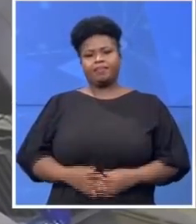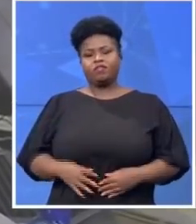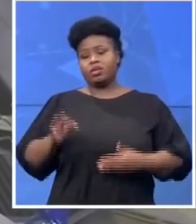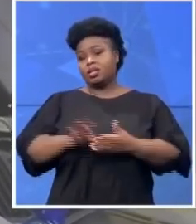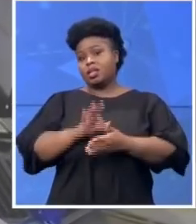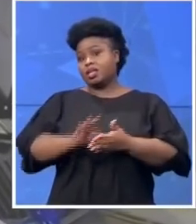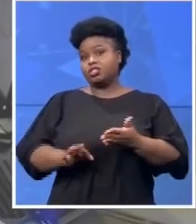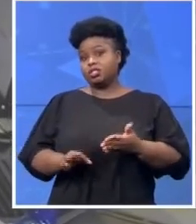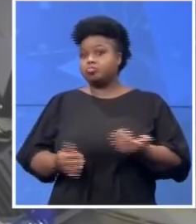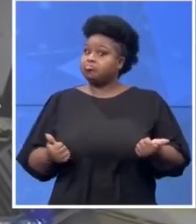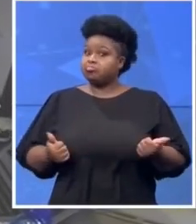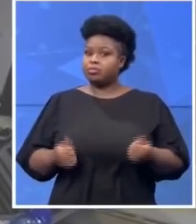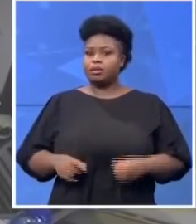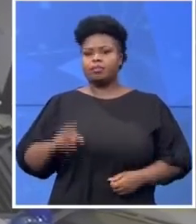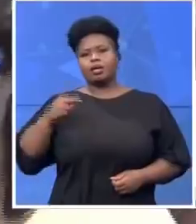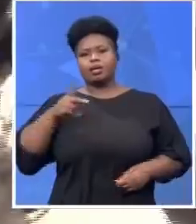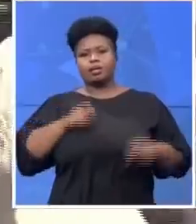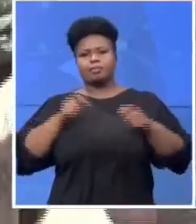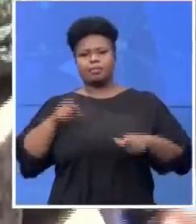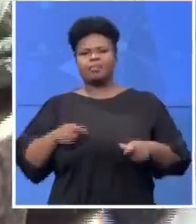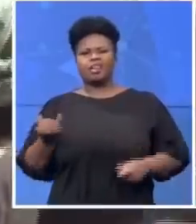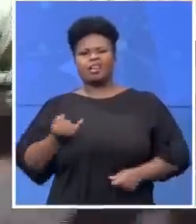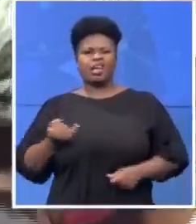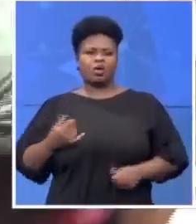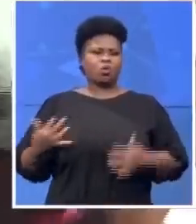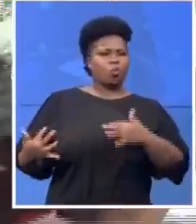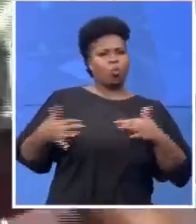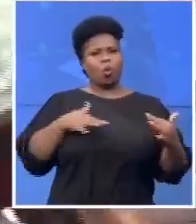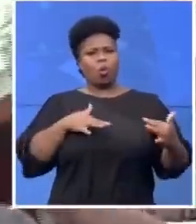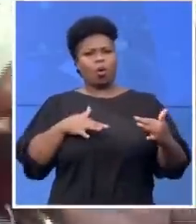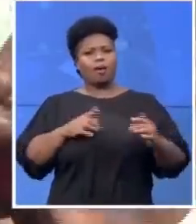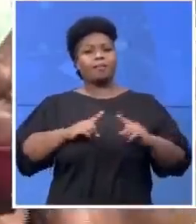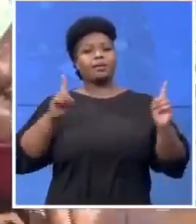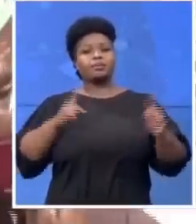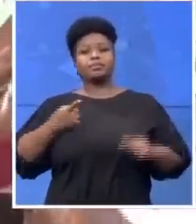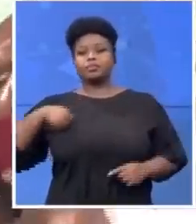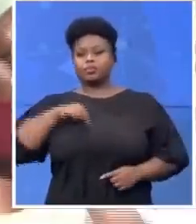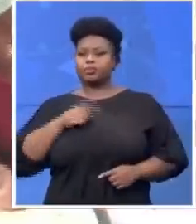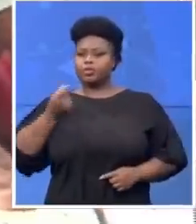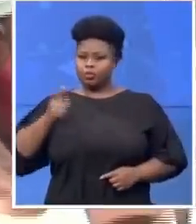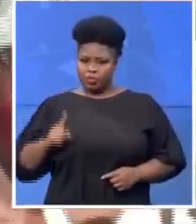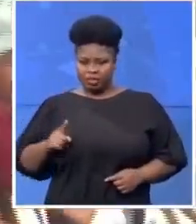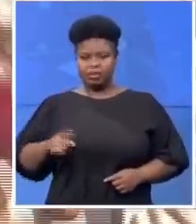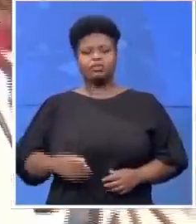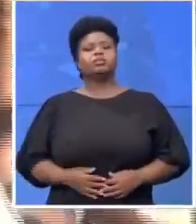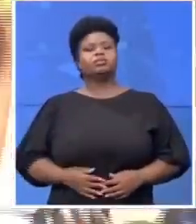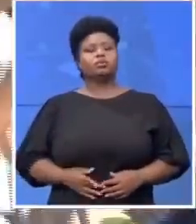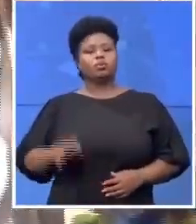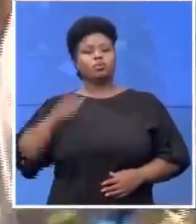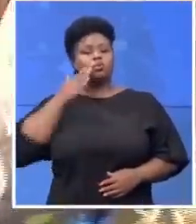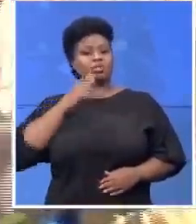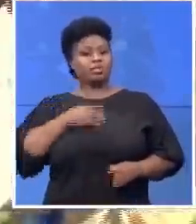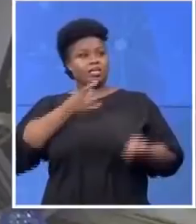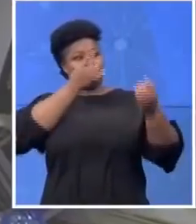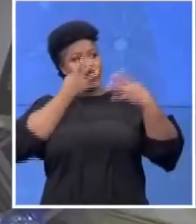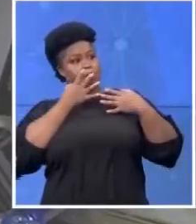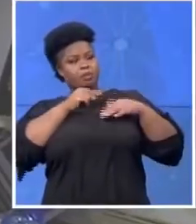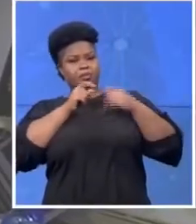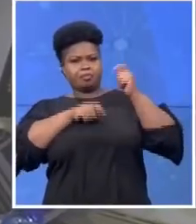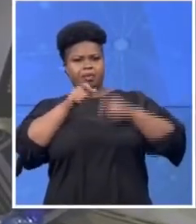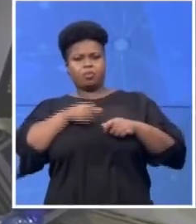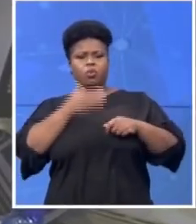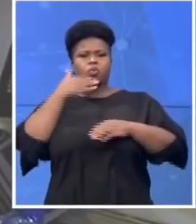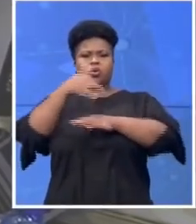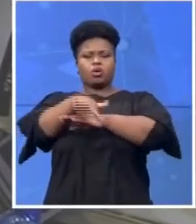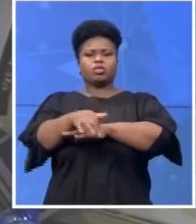a war. But what we've done is when we were alerted about the people outside Lutuli House, we contacted Premier